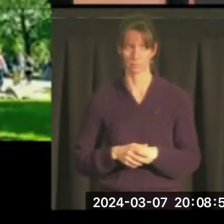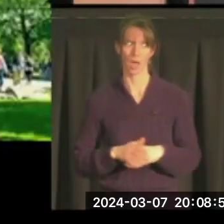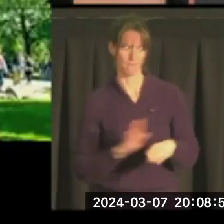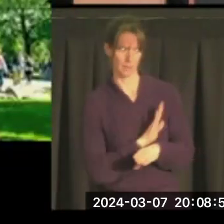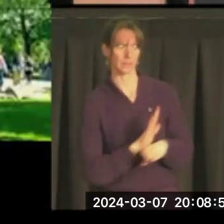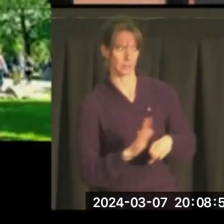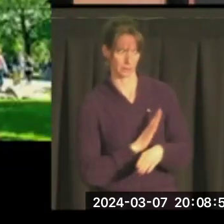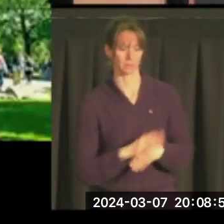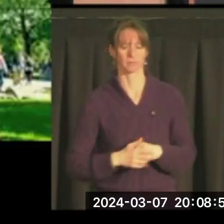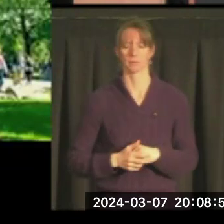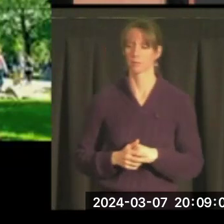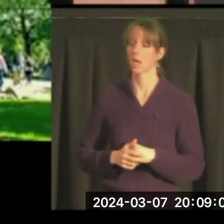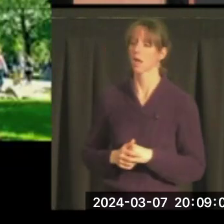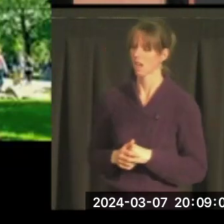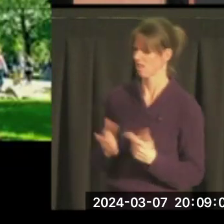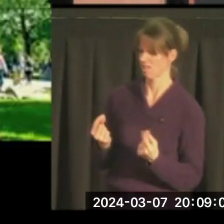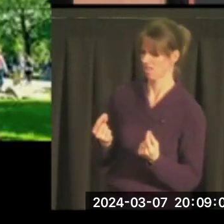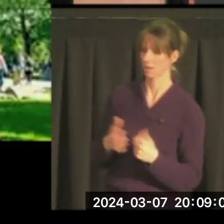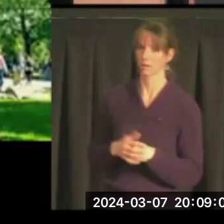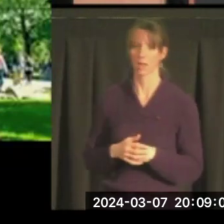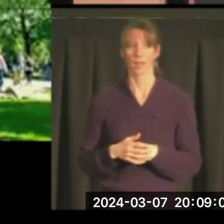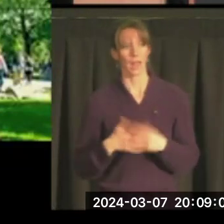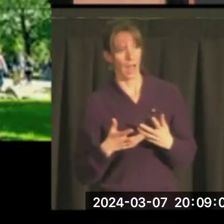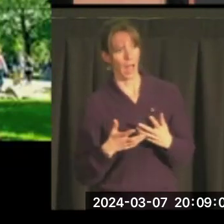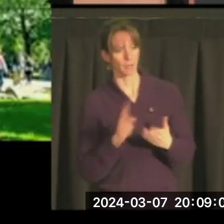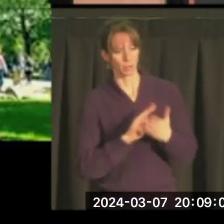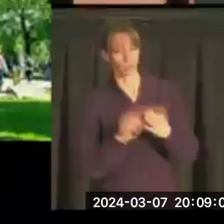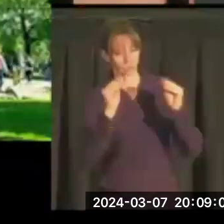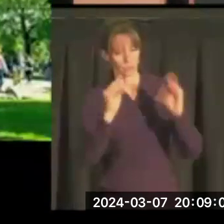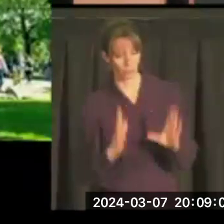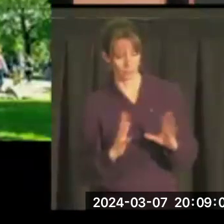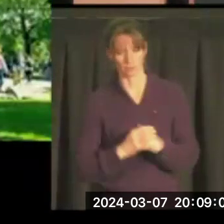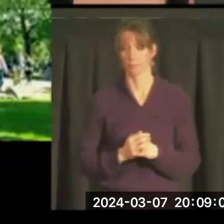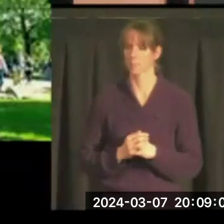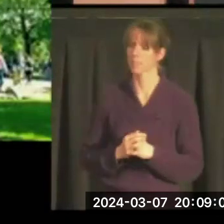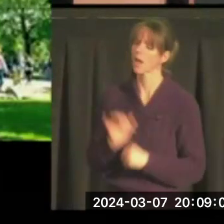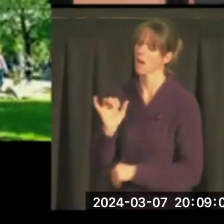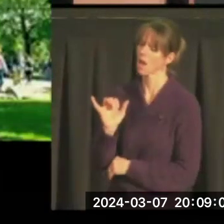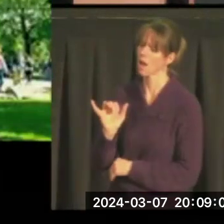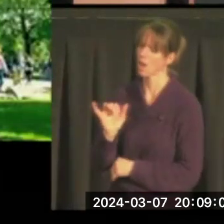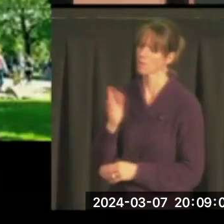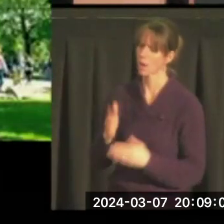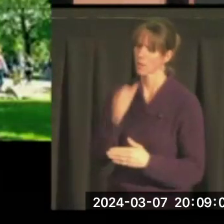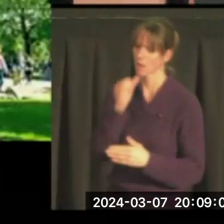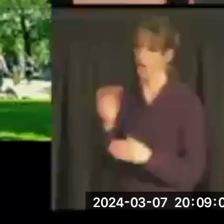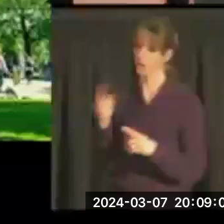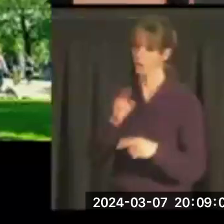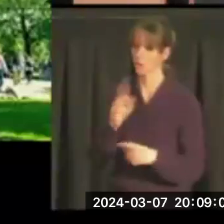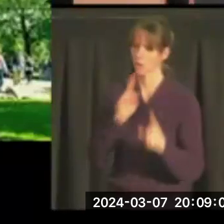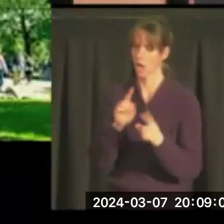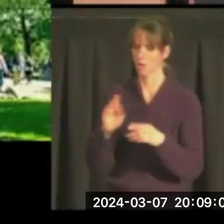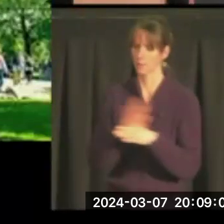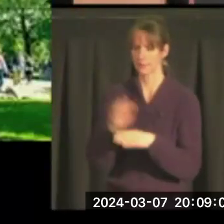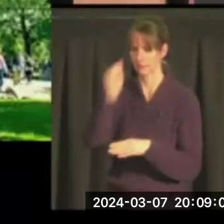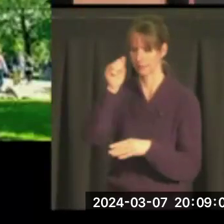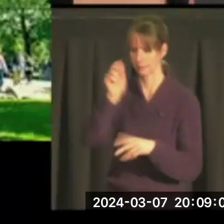business. He said, oh, what do you do? I said, well, I'm a university professor. Oh, well, you're probably not going to go to talk to businessmen